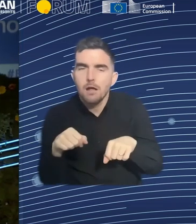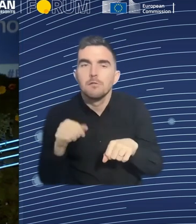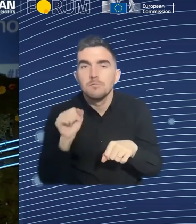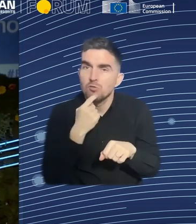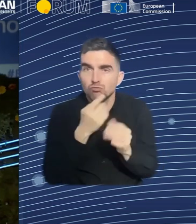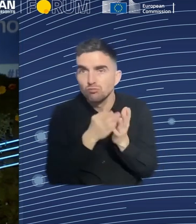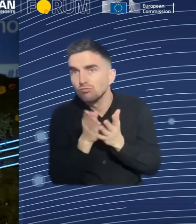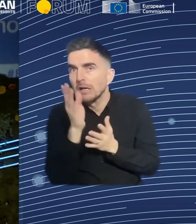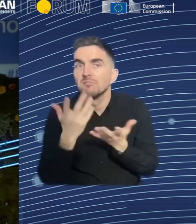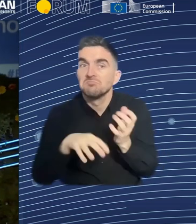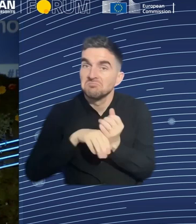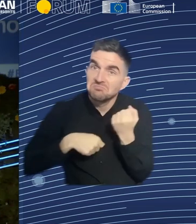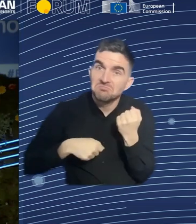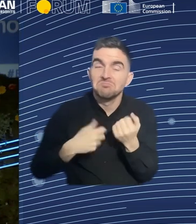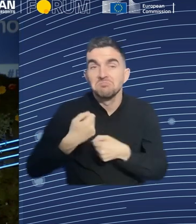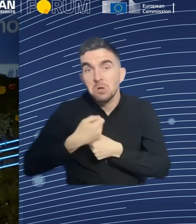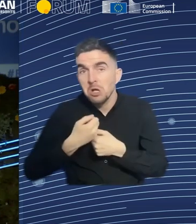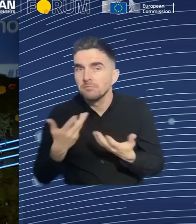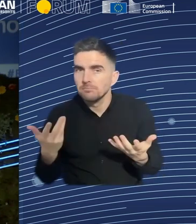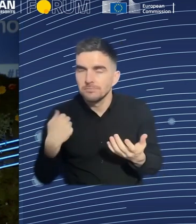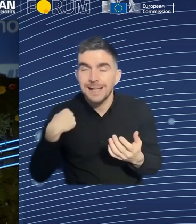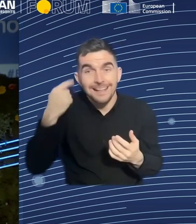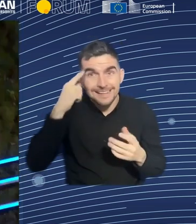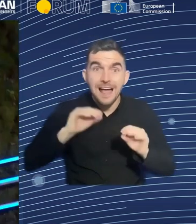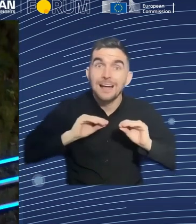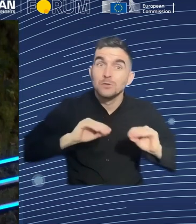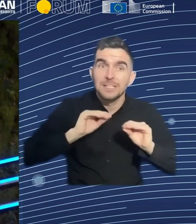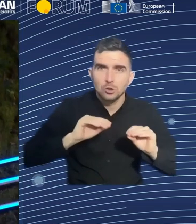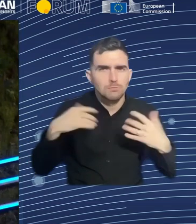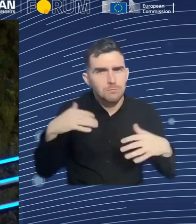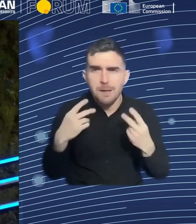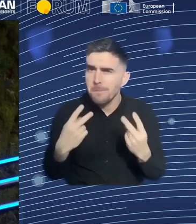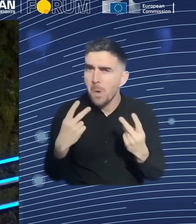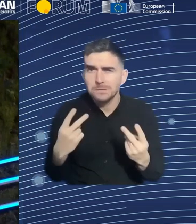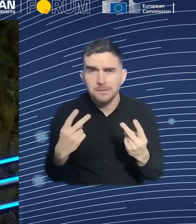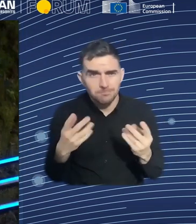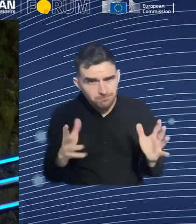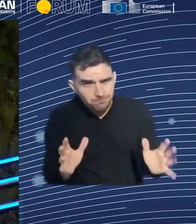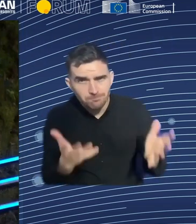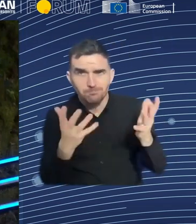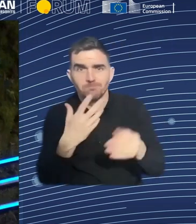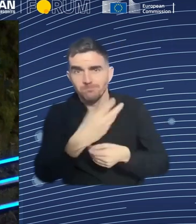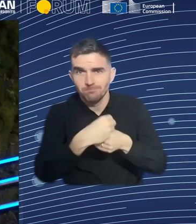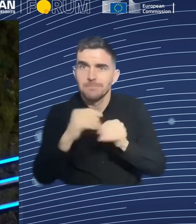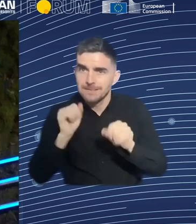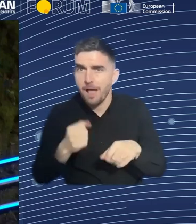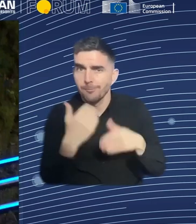education has a big role to play and society and cultural